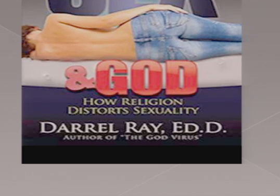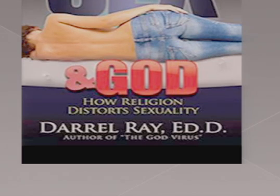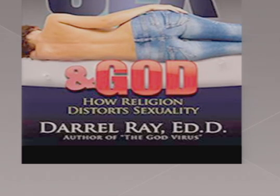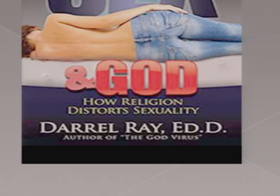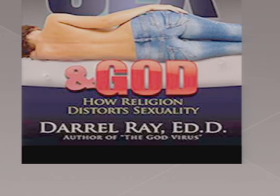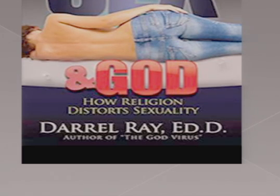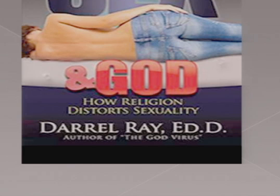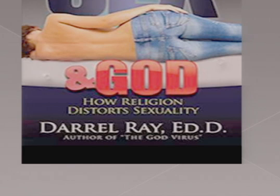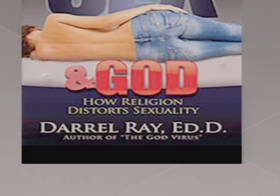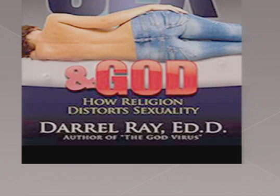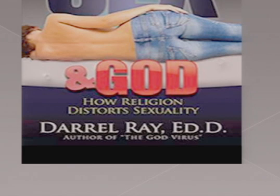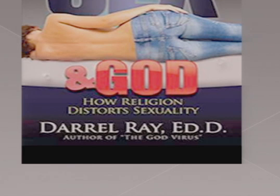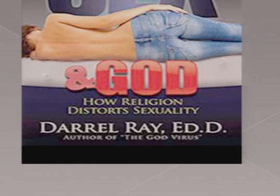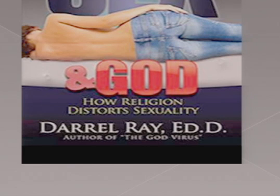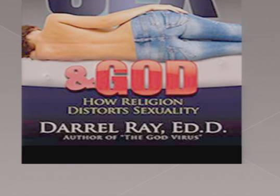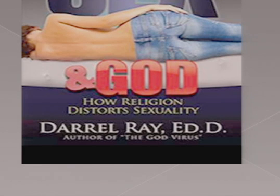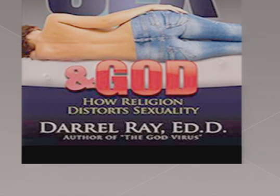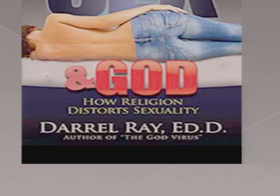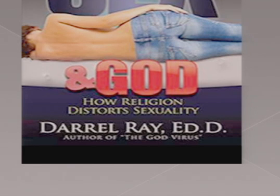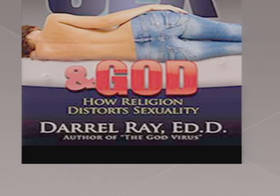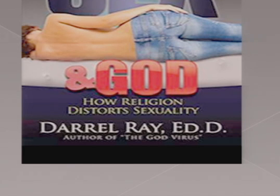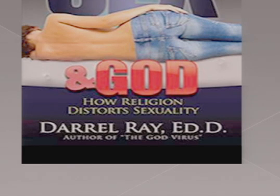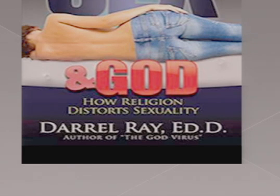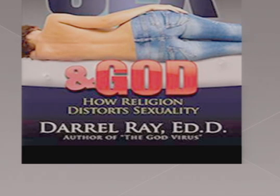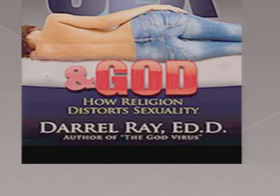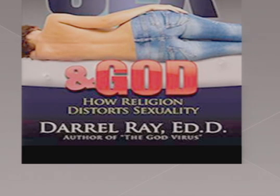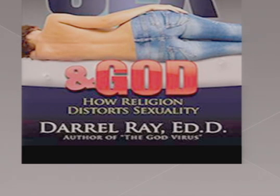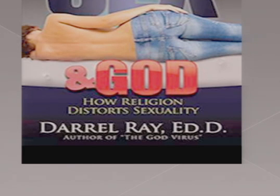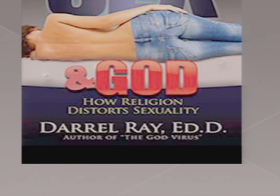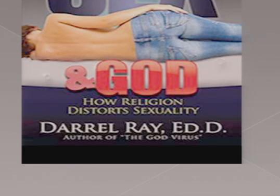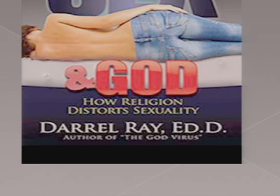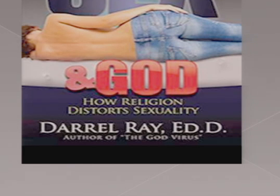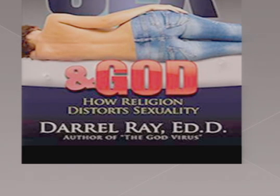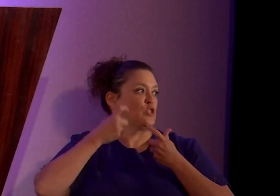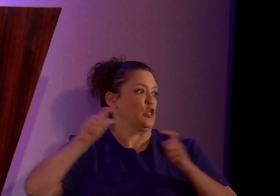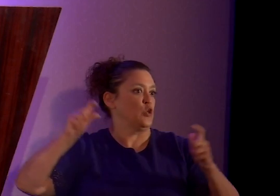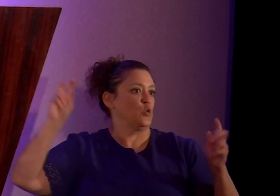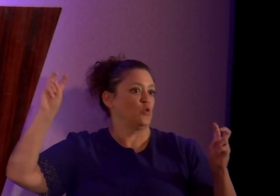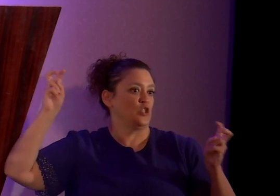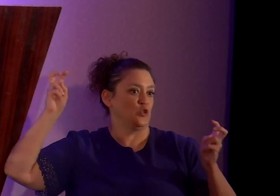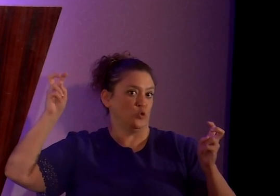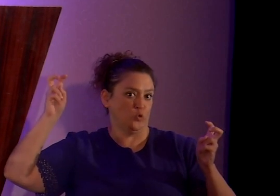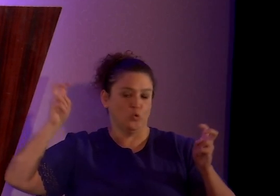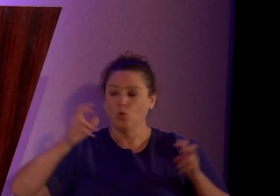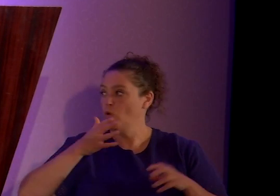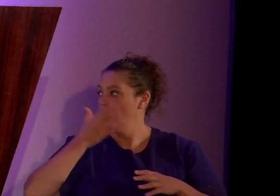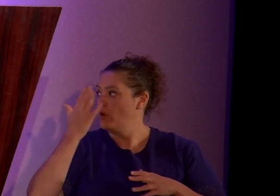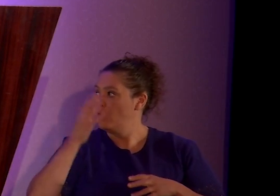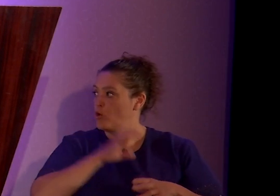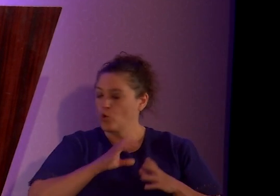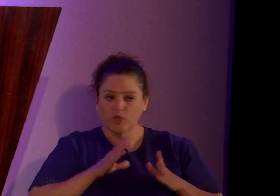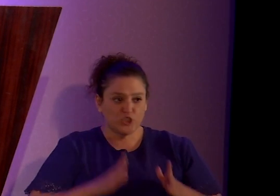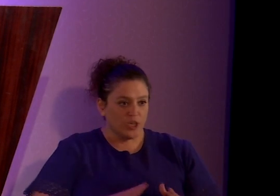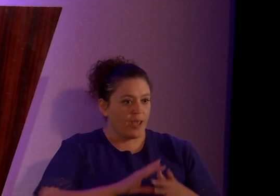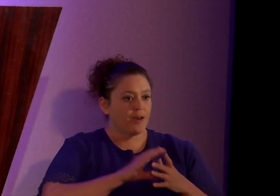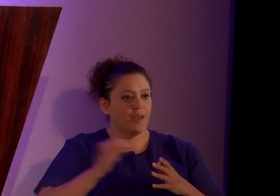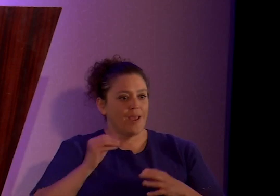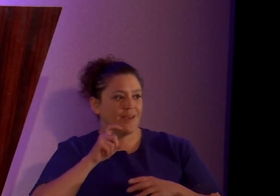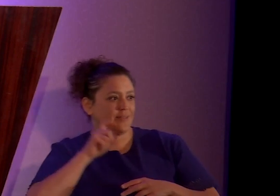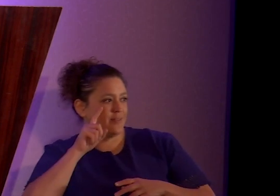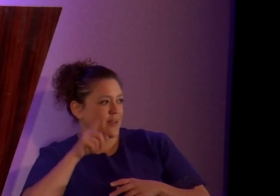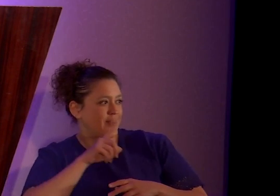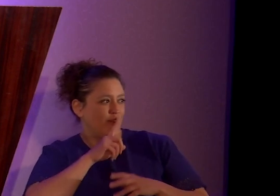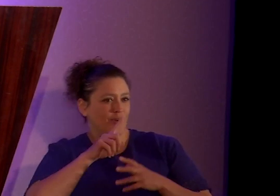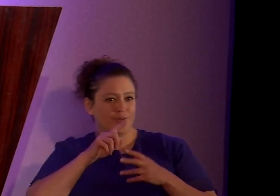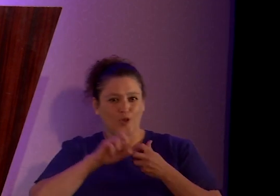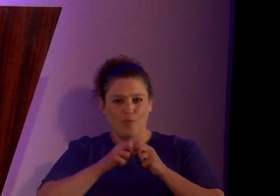repeat. For my family, this was one of their huge things. Because Christianity and sex, we all know there's a problematic relationship